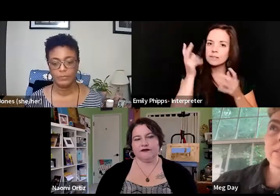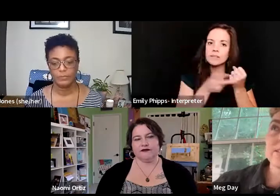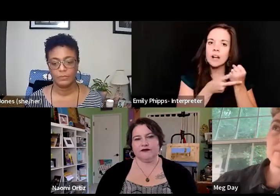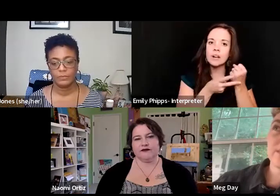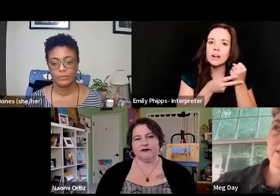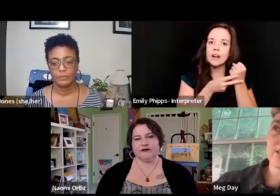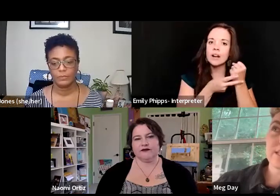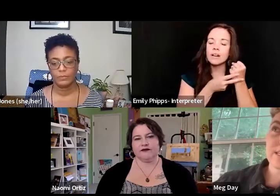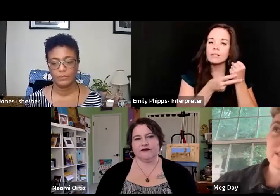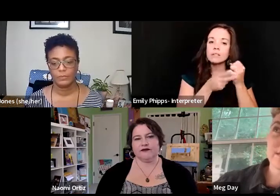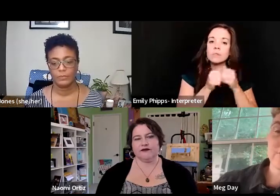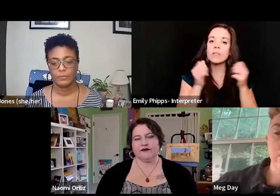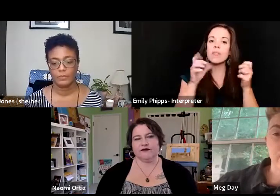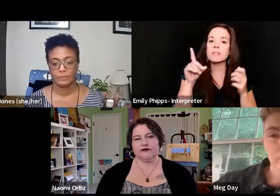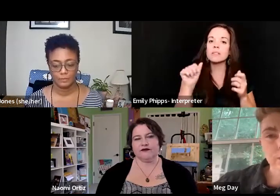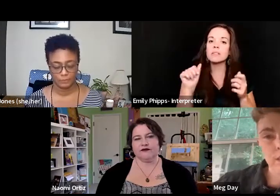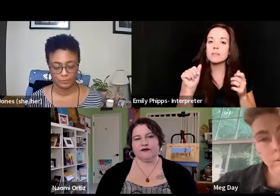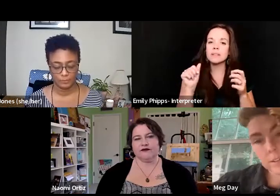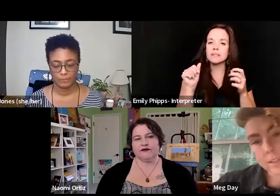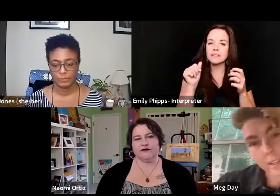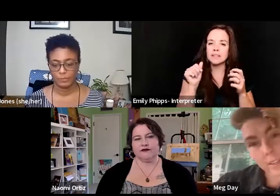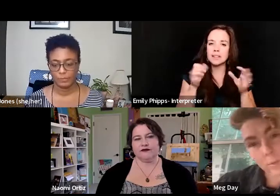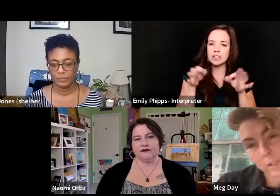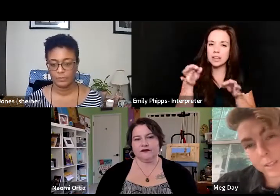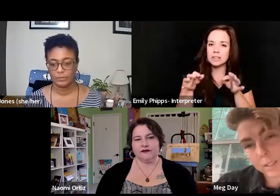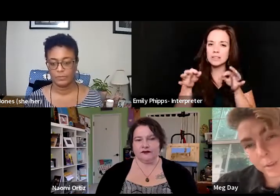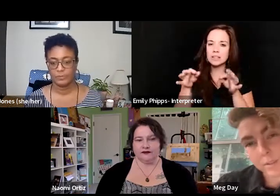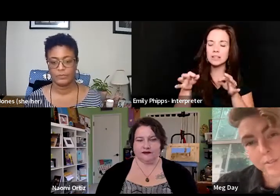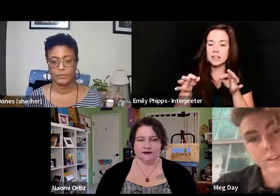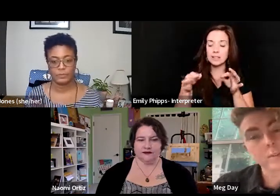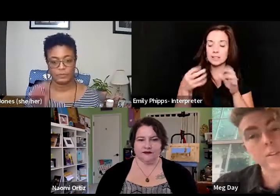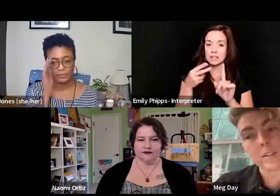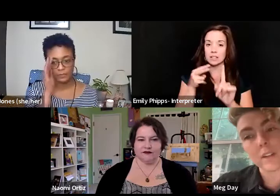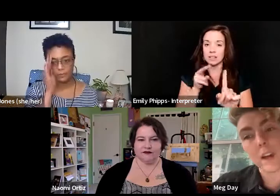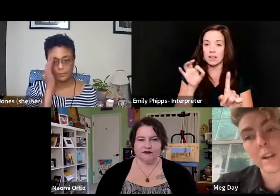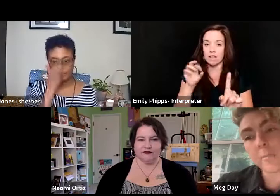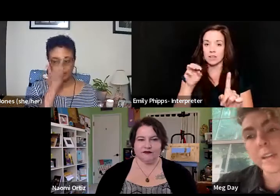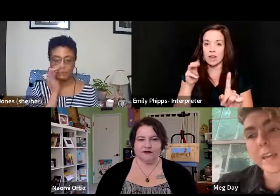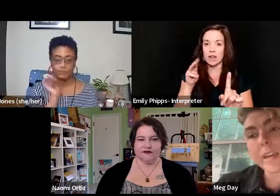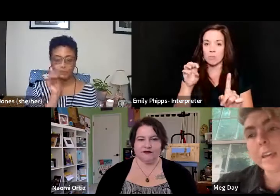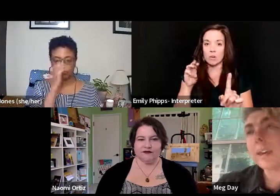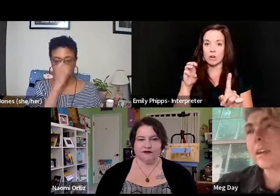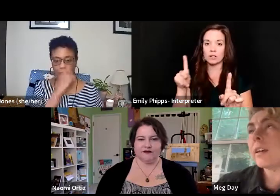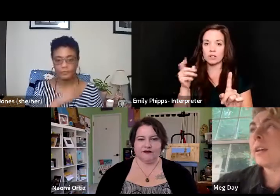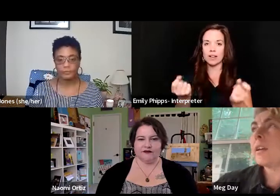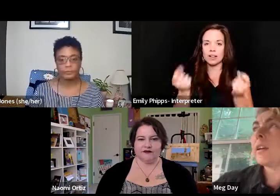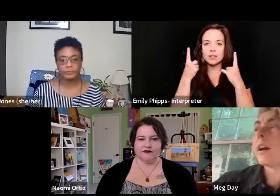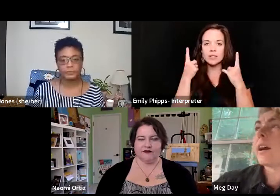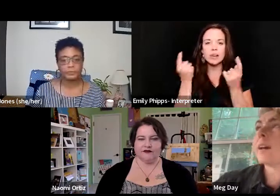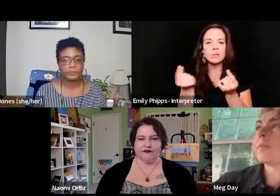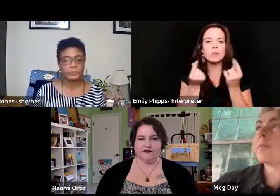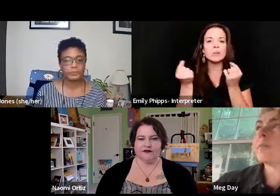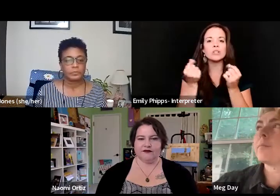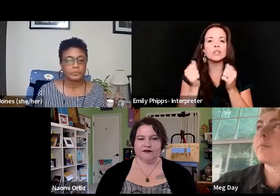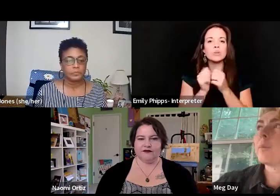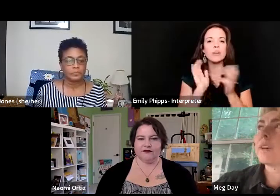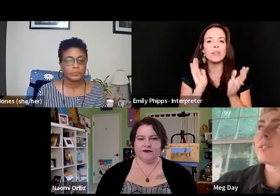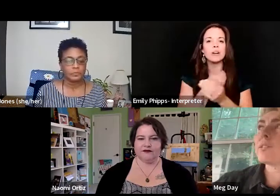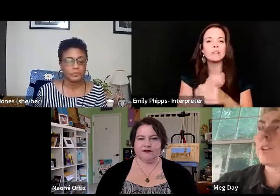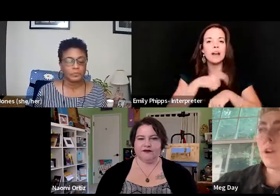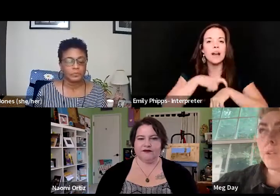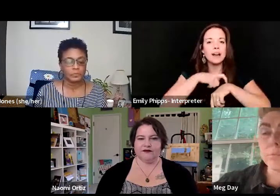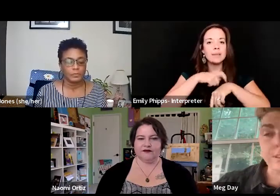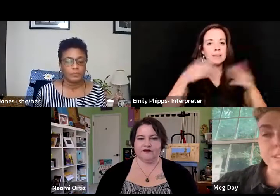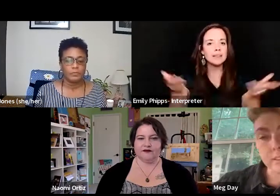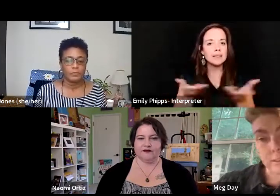without disability justice as a framework to understand what it is that we've done with our time here, um, we